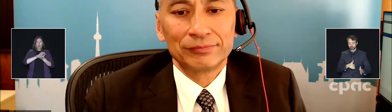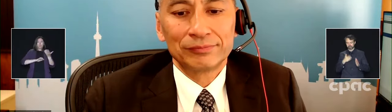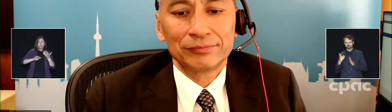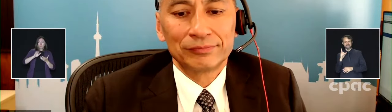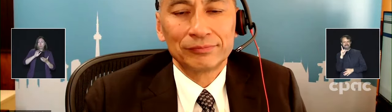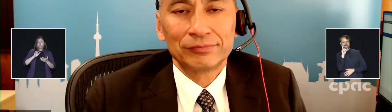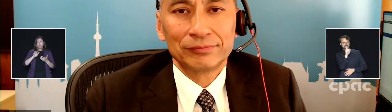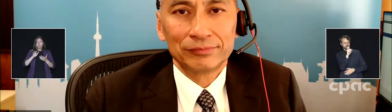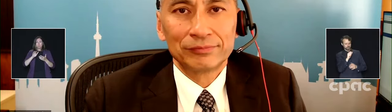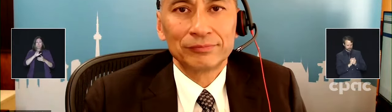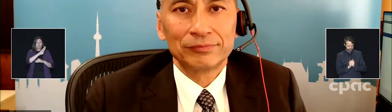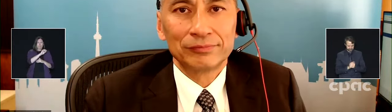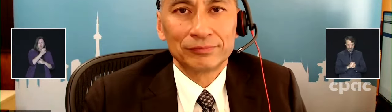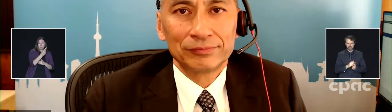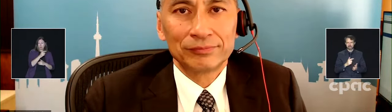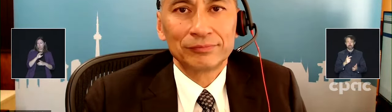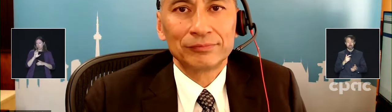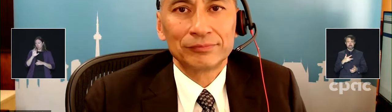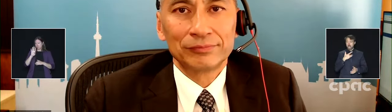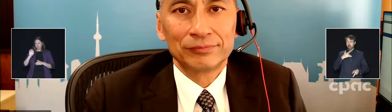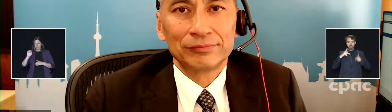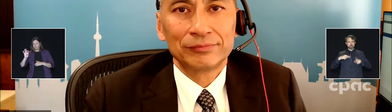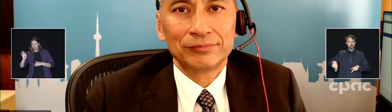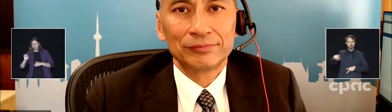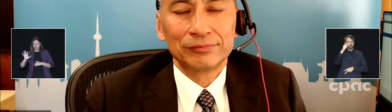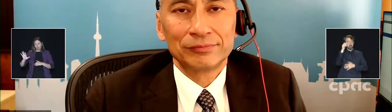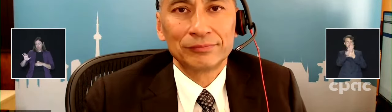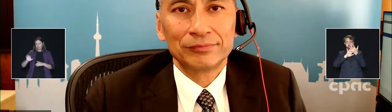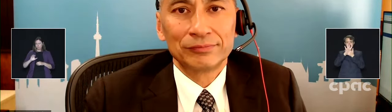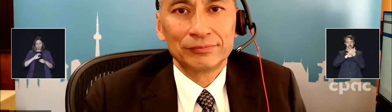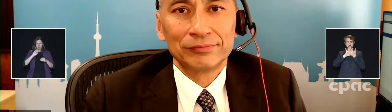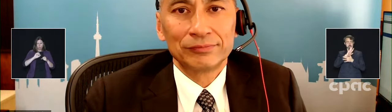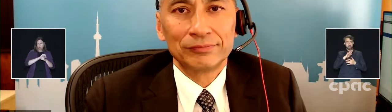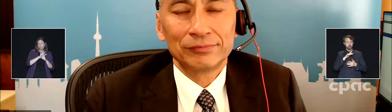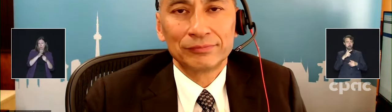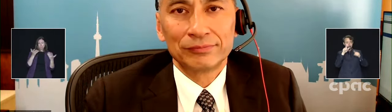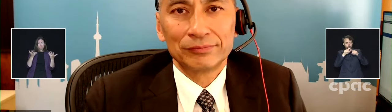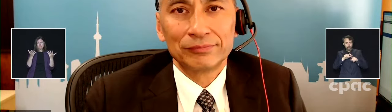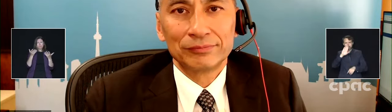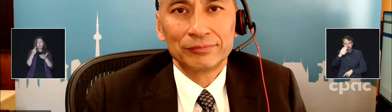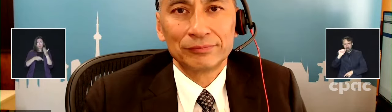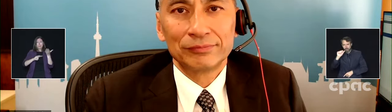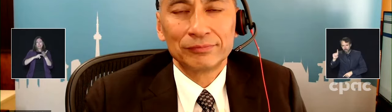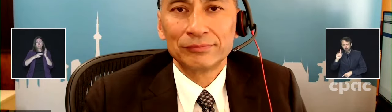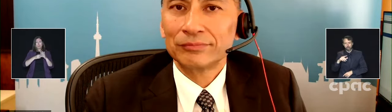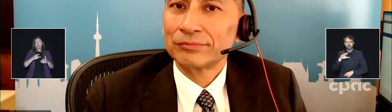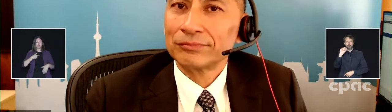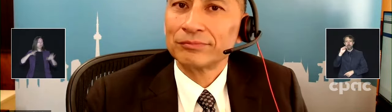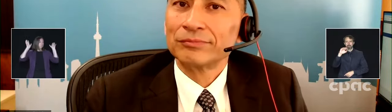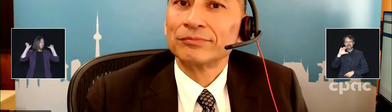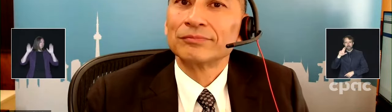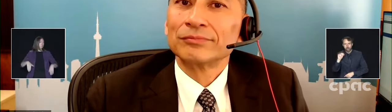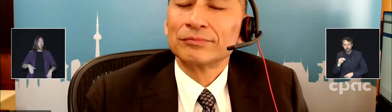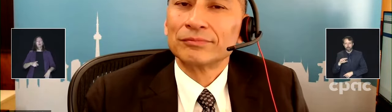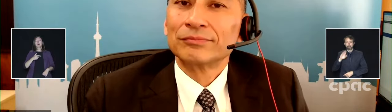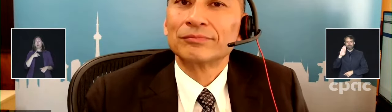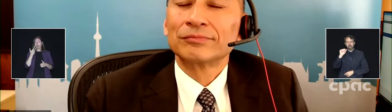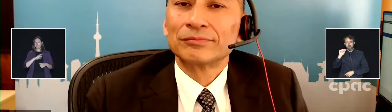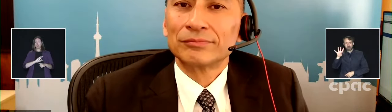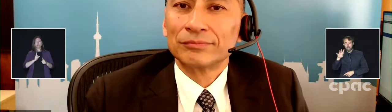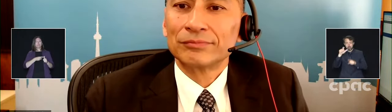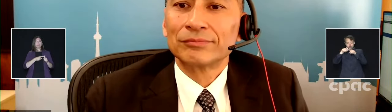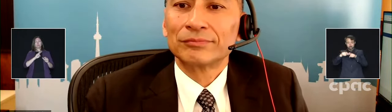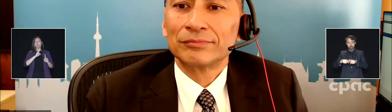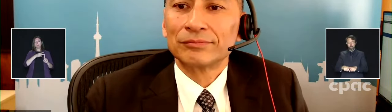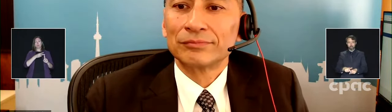whether the terms, VA1, VA5, Omicron, and kind of just wants to throw up their hands and say, oh, I got the original one, what